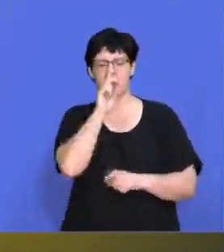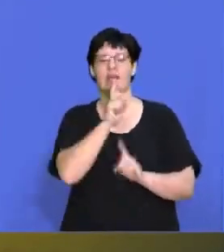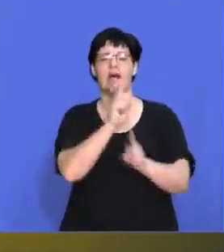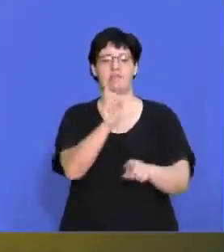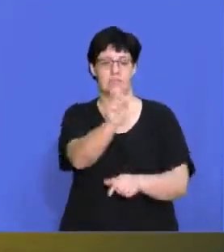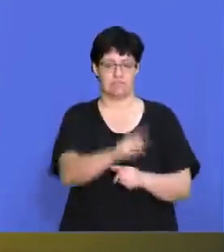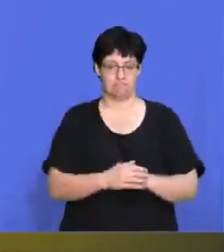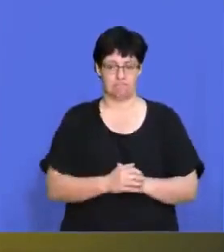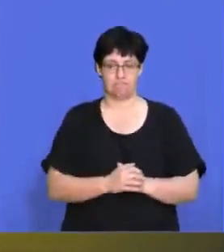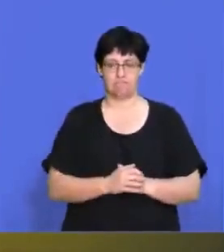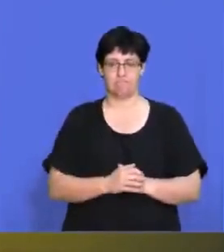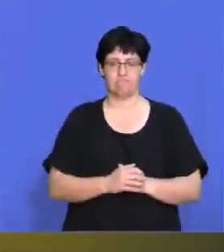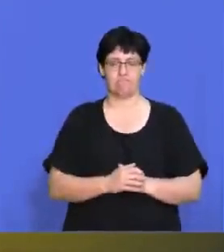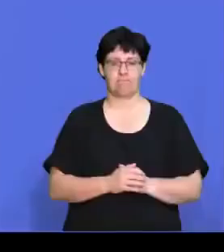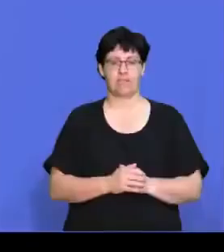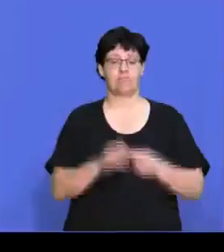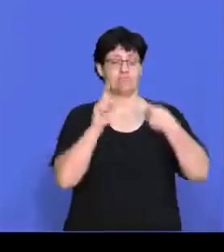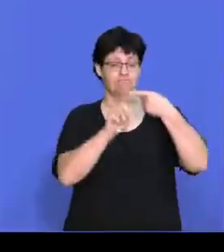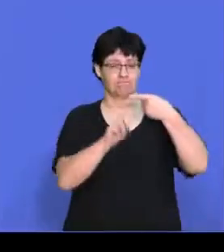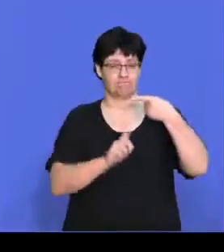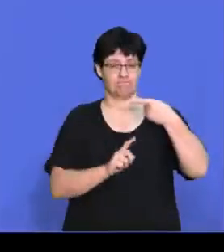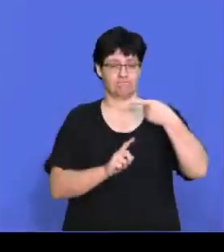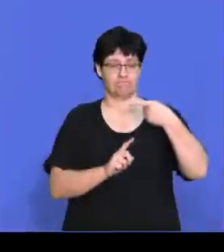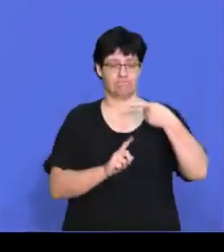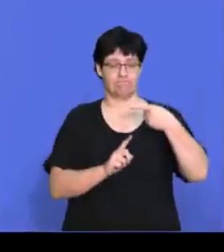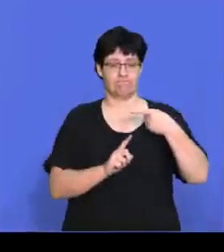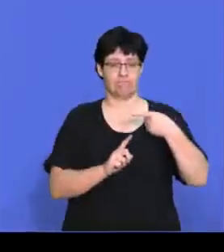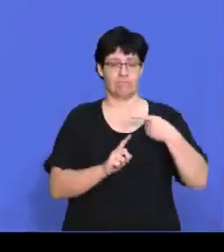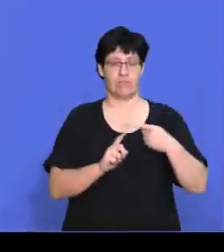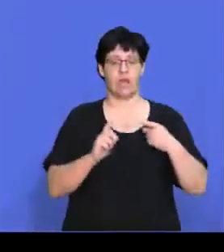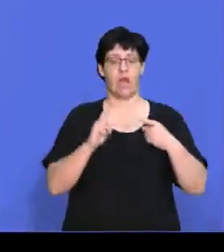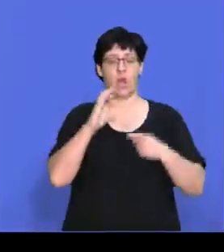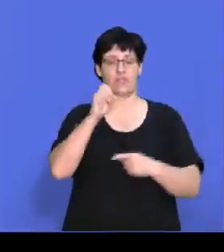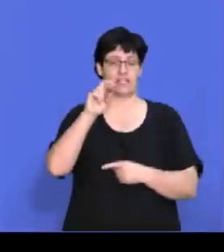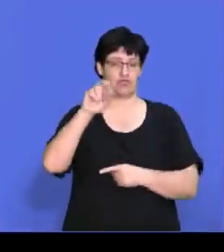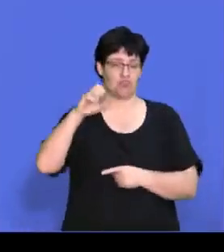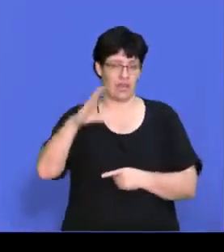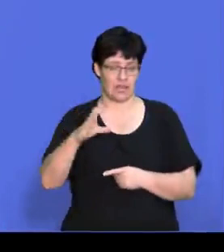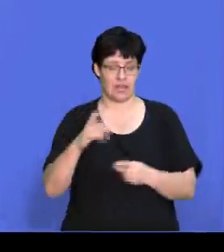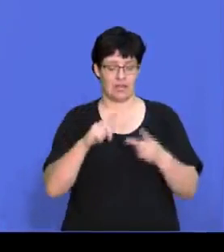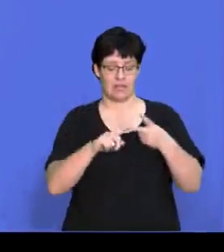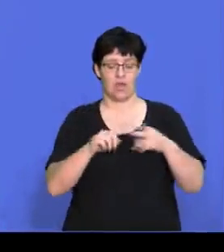let's see what the answer is. So the first one is concentric diversification,